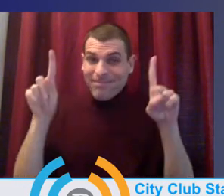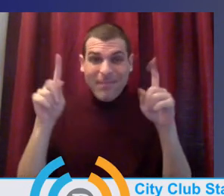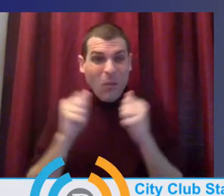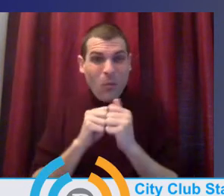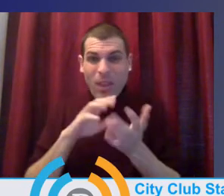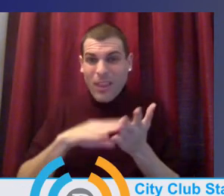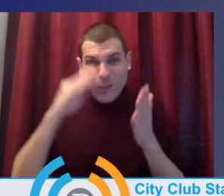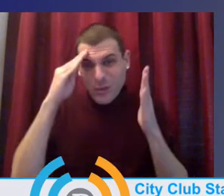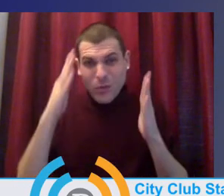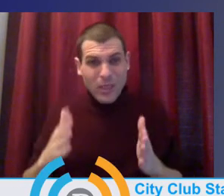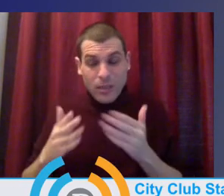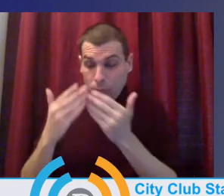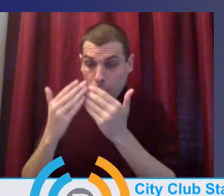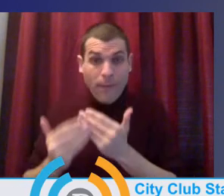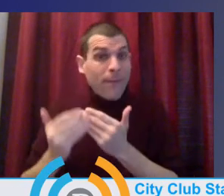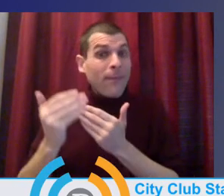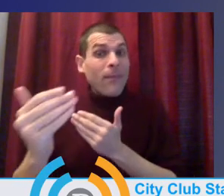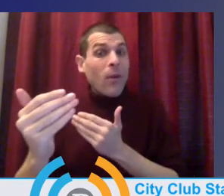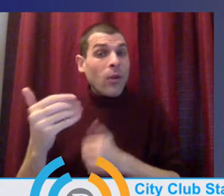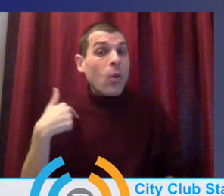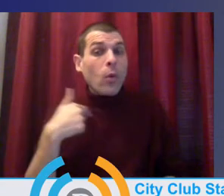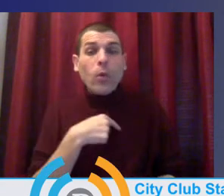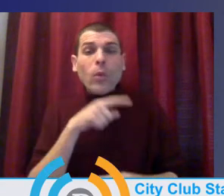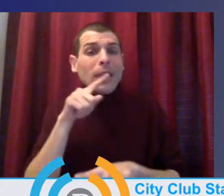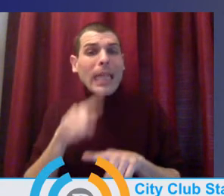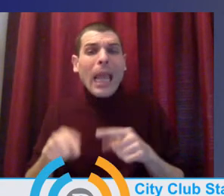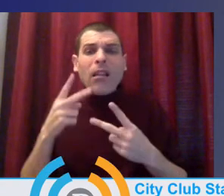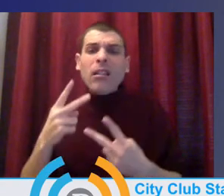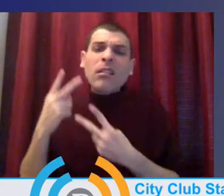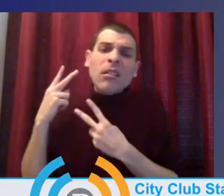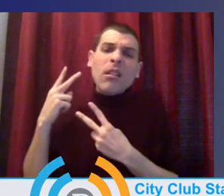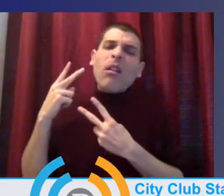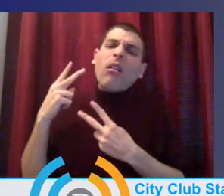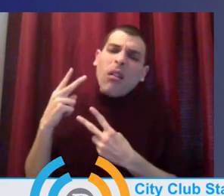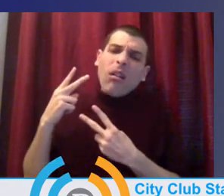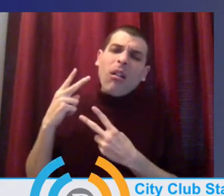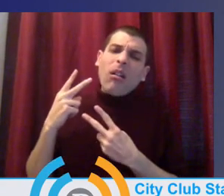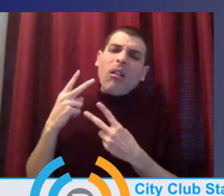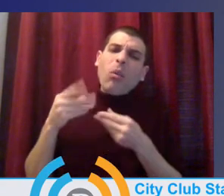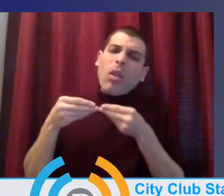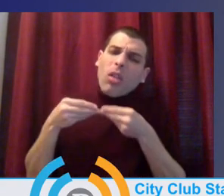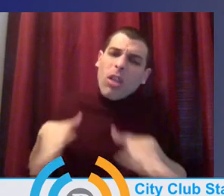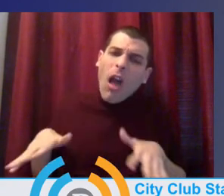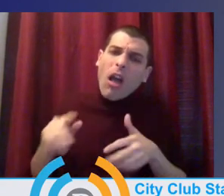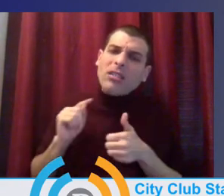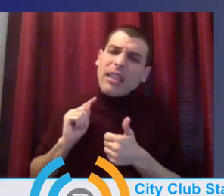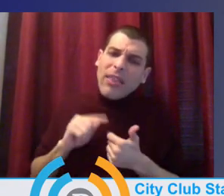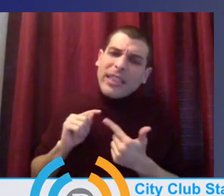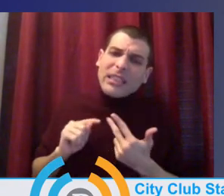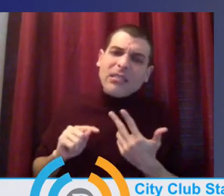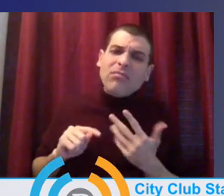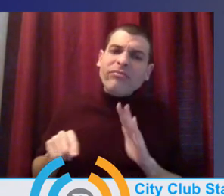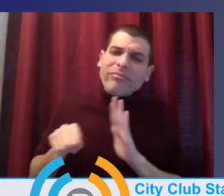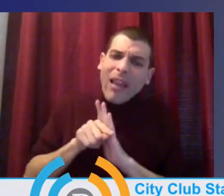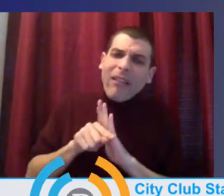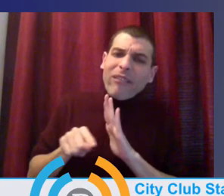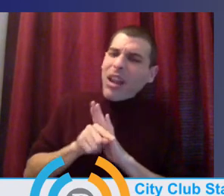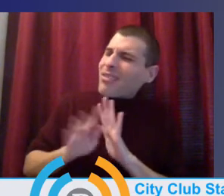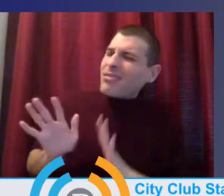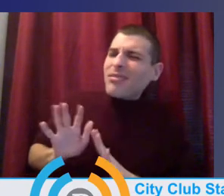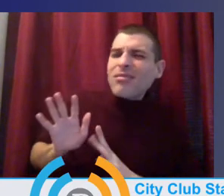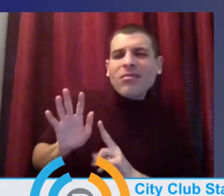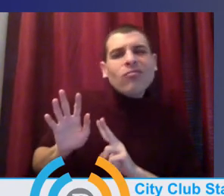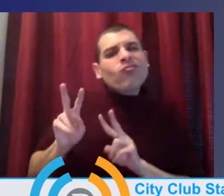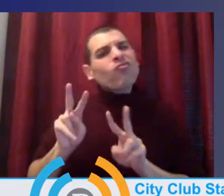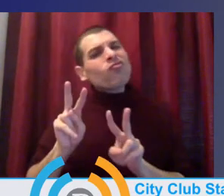going forward, we should not just mourn what our students have lost in learning over these last months and these opportunities, but yet look for ways to empower